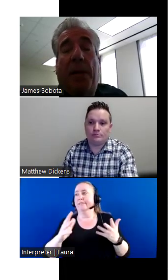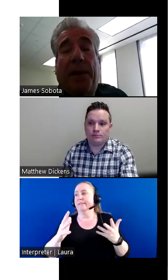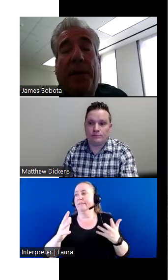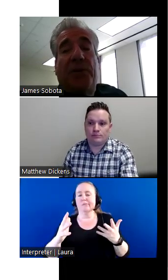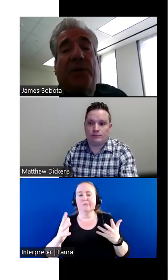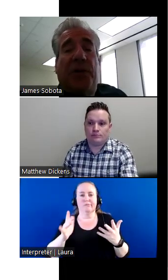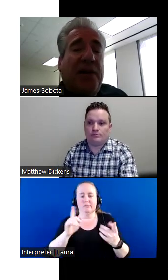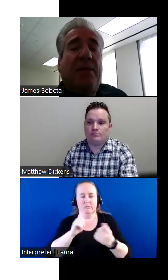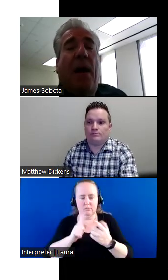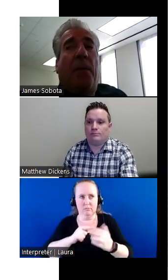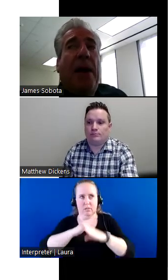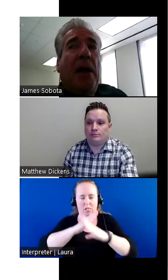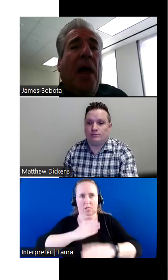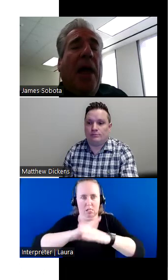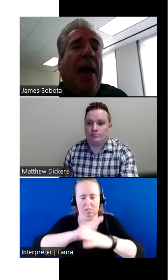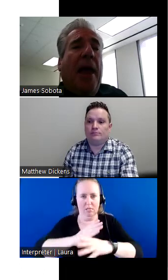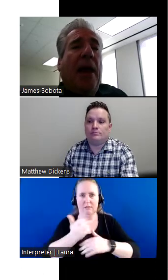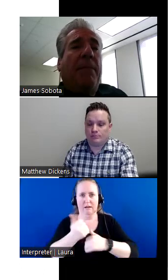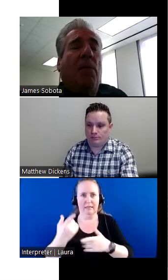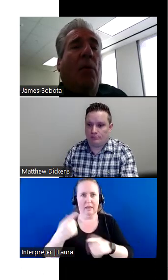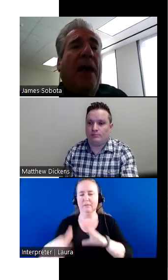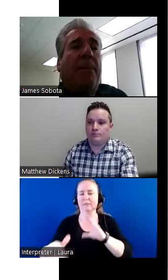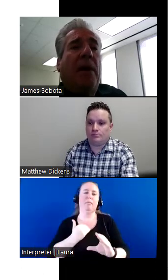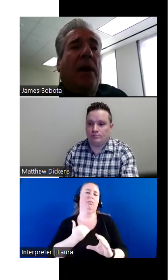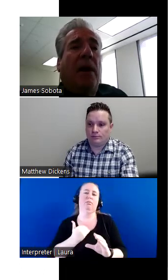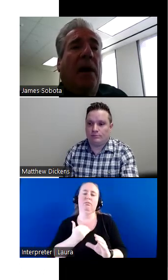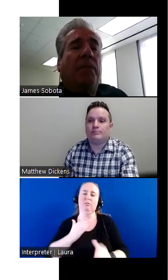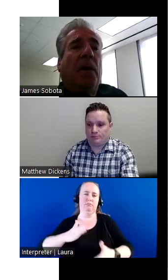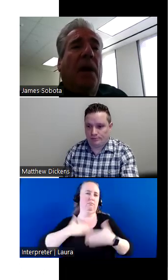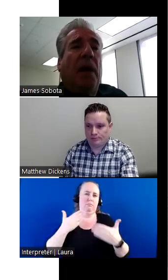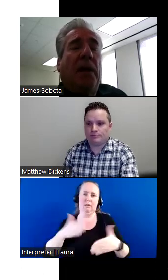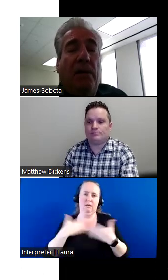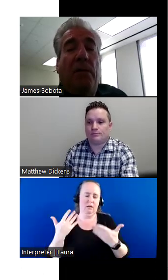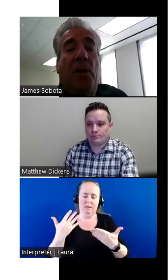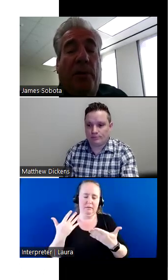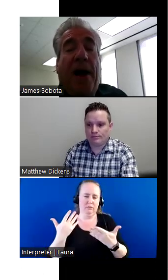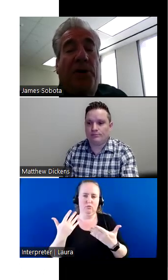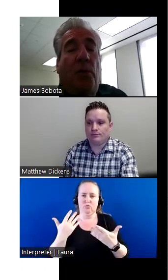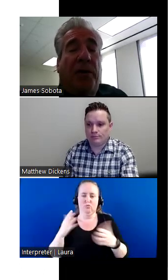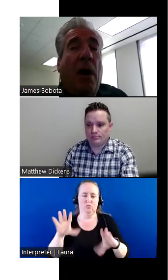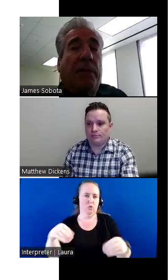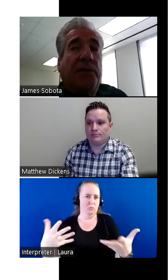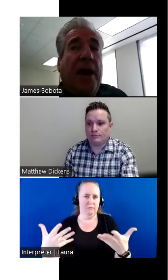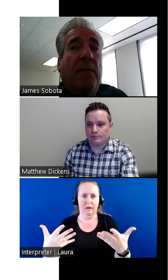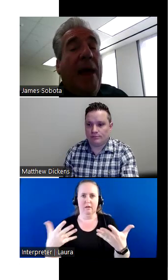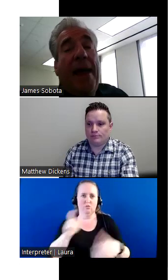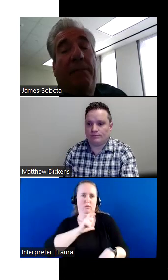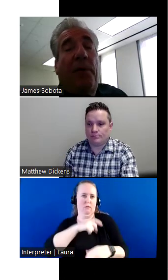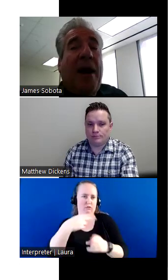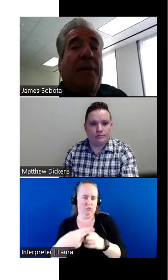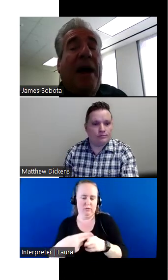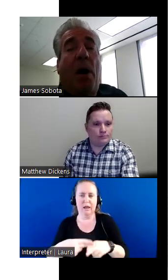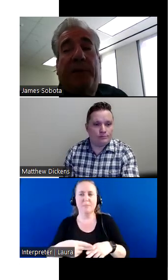complications, just email me and I'd be more than happy to provide you with the officer's name.